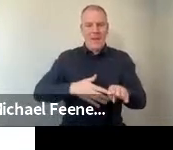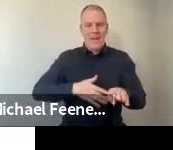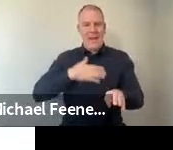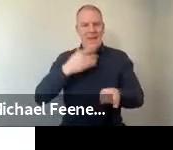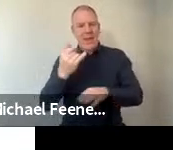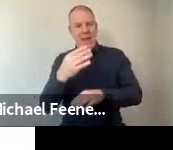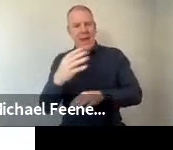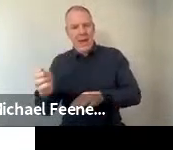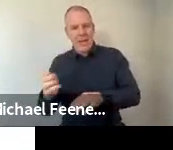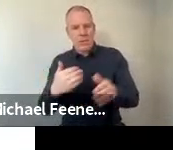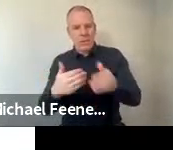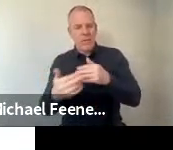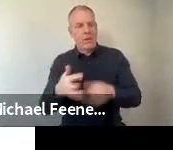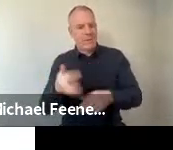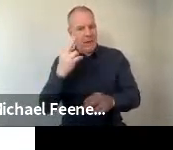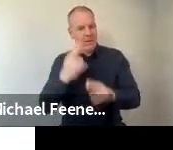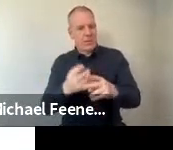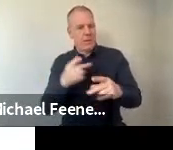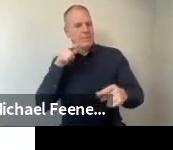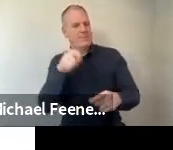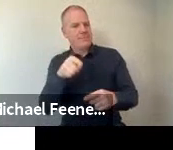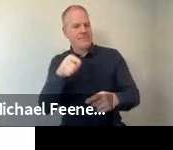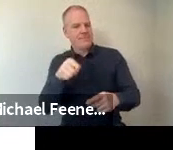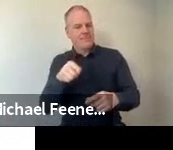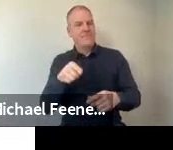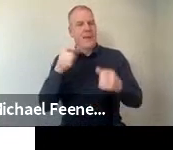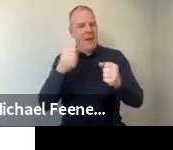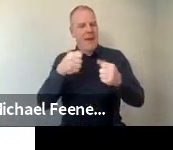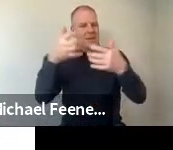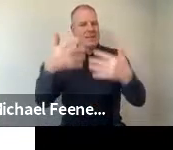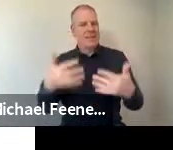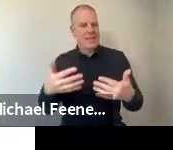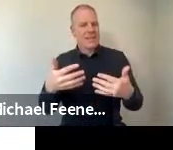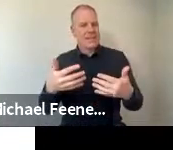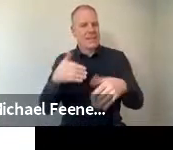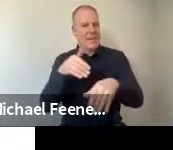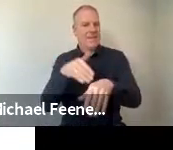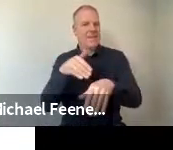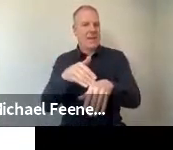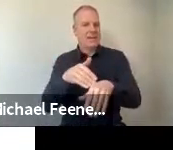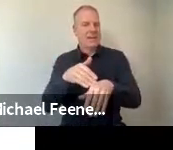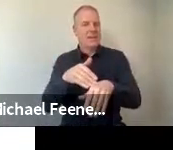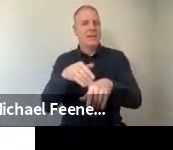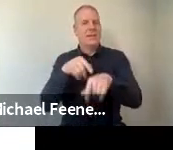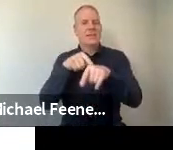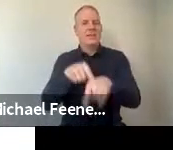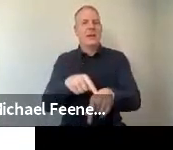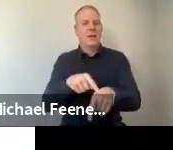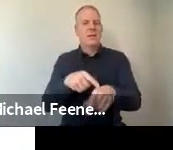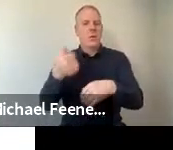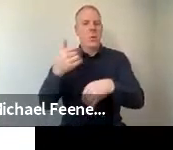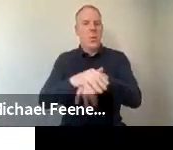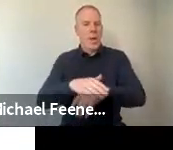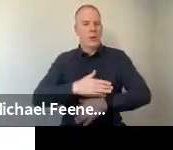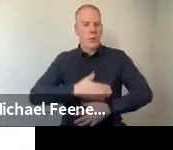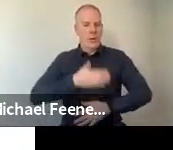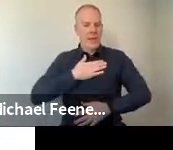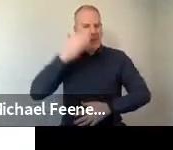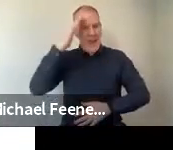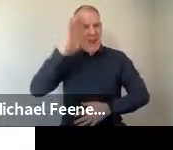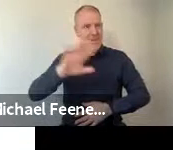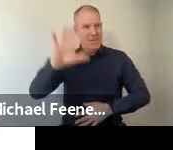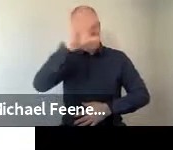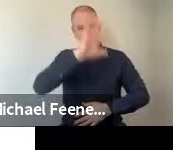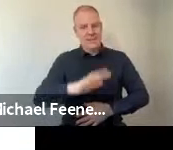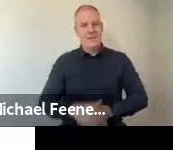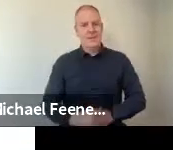factors, we did find a statistically significant effect based on the part of Ireland where people were